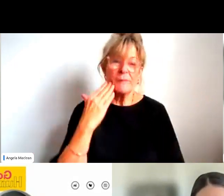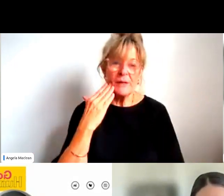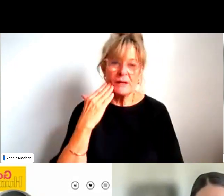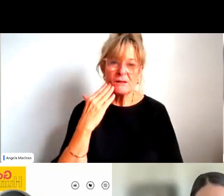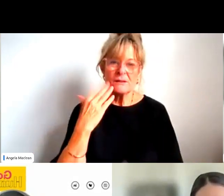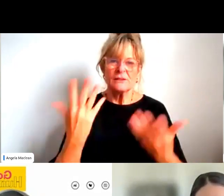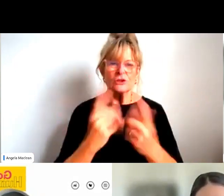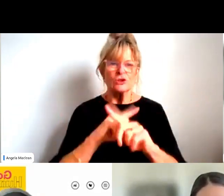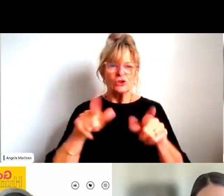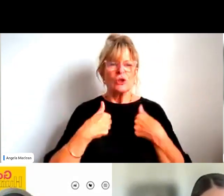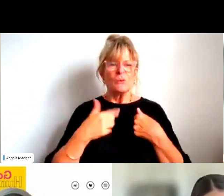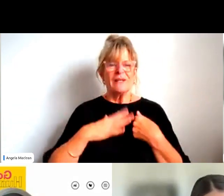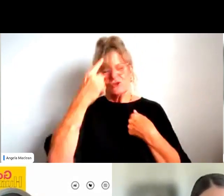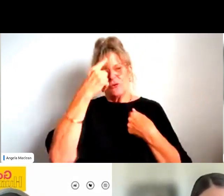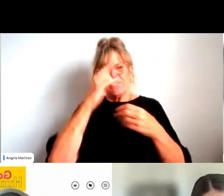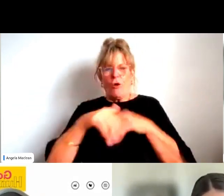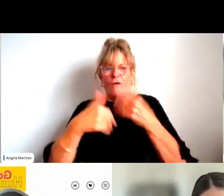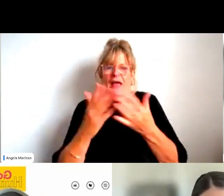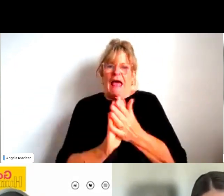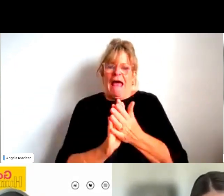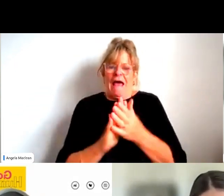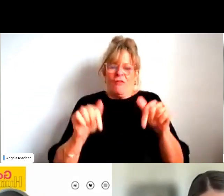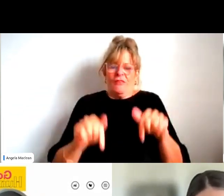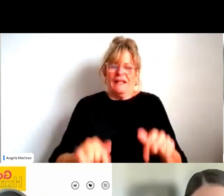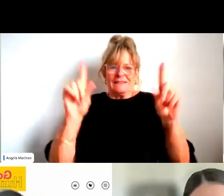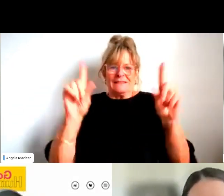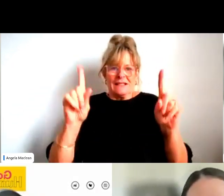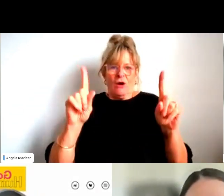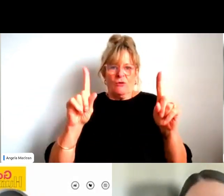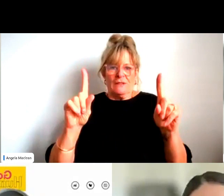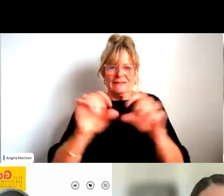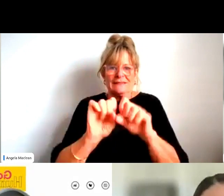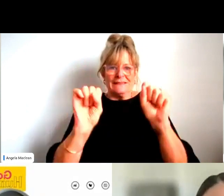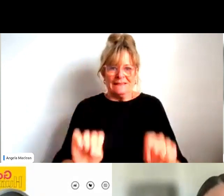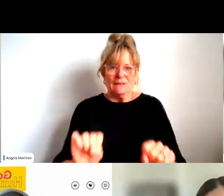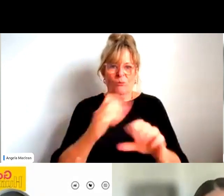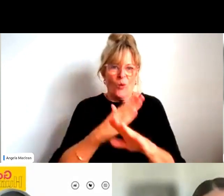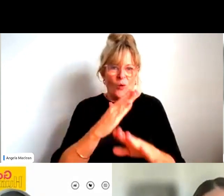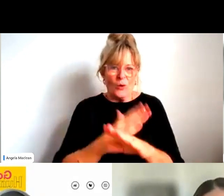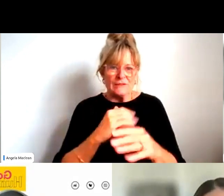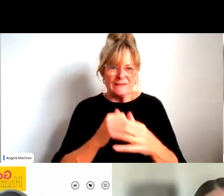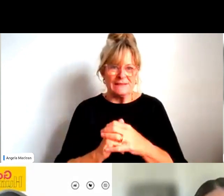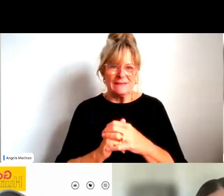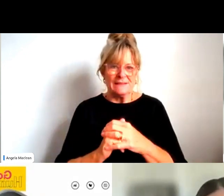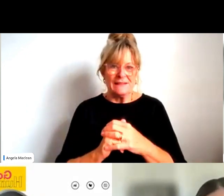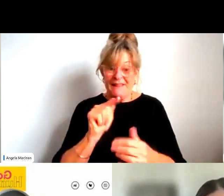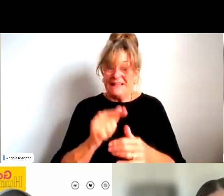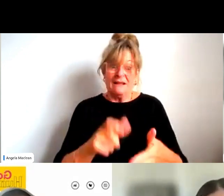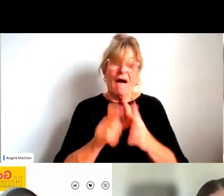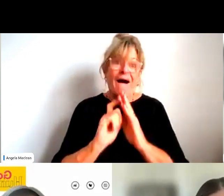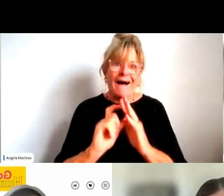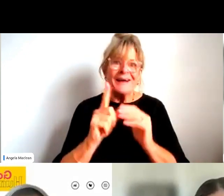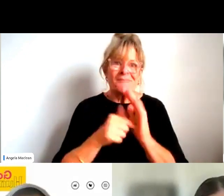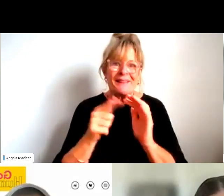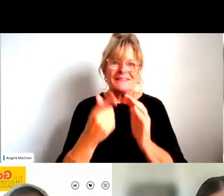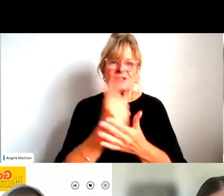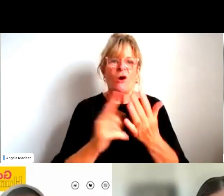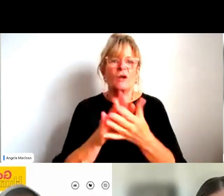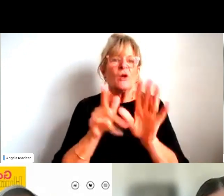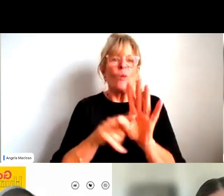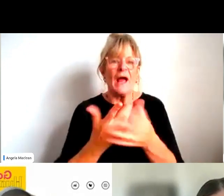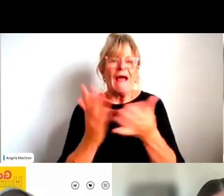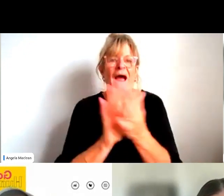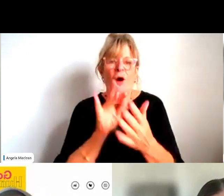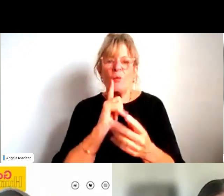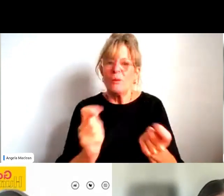the way the system works, which is really hard. It's the hard stuff, but that's actually how we're going to change this and